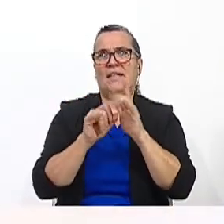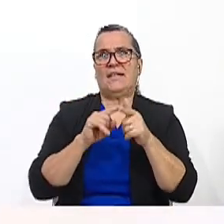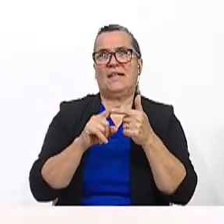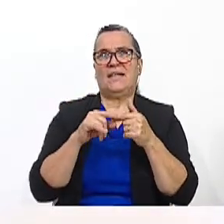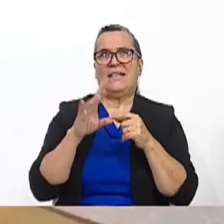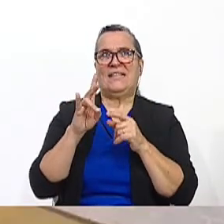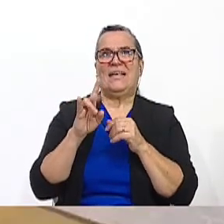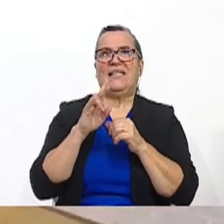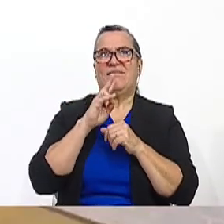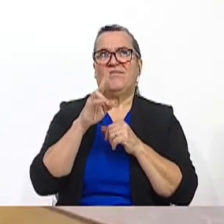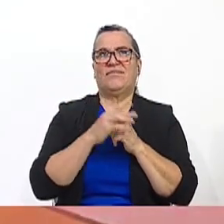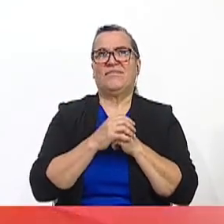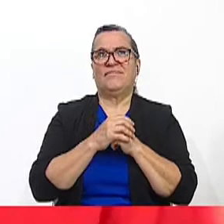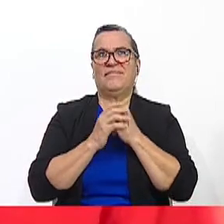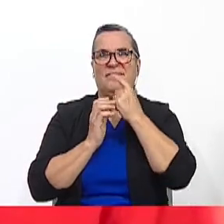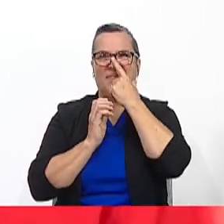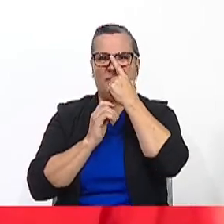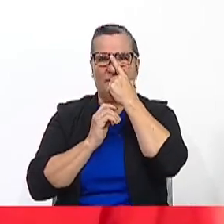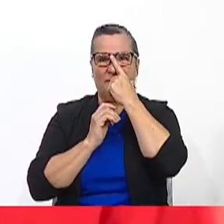Really?